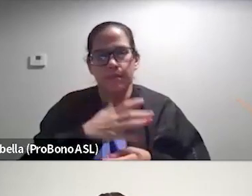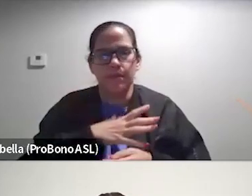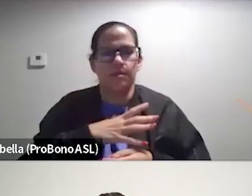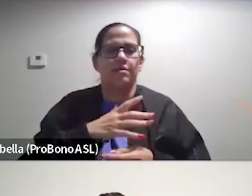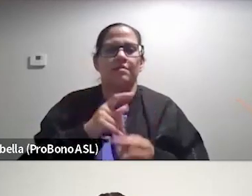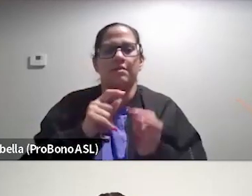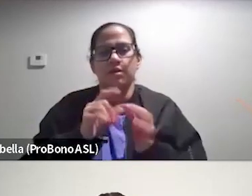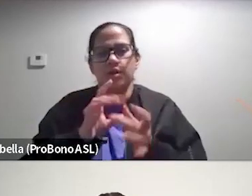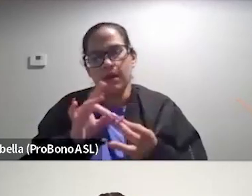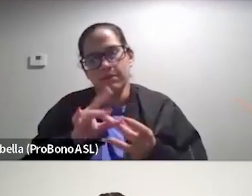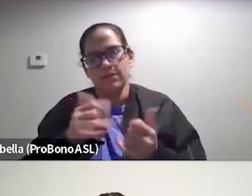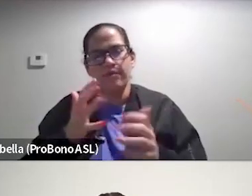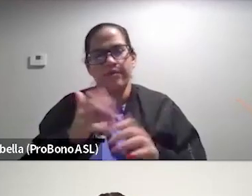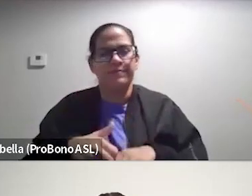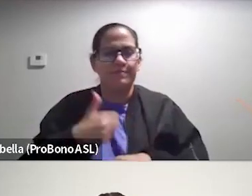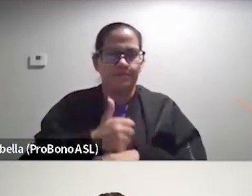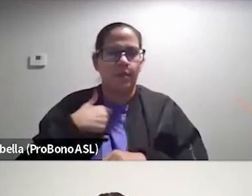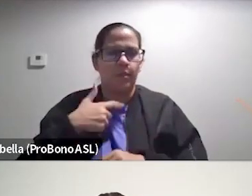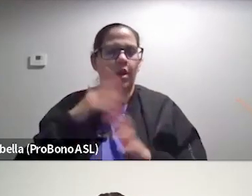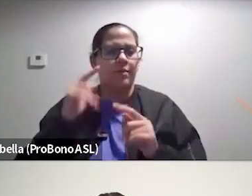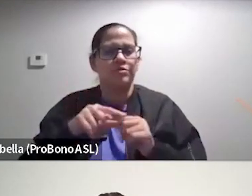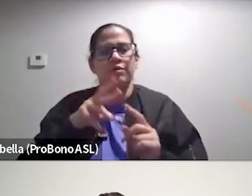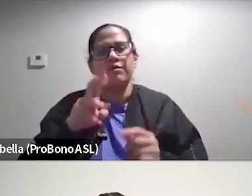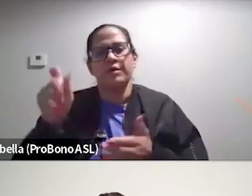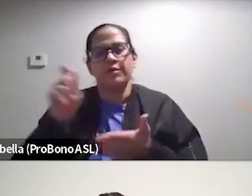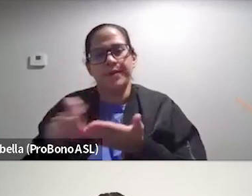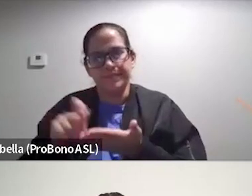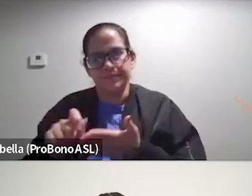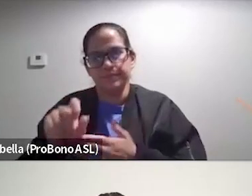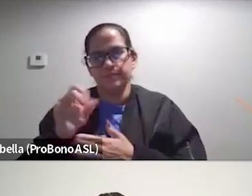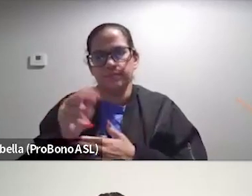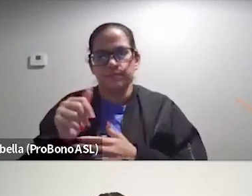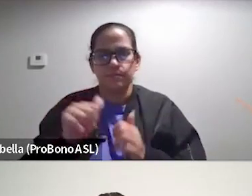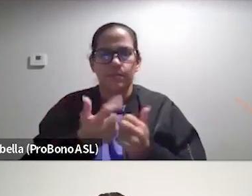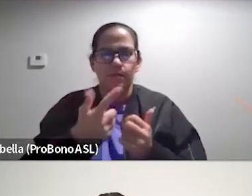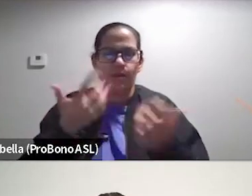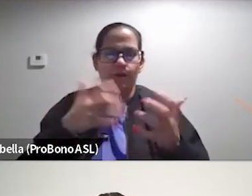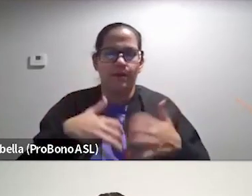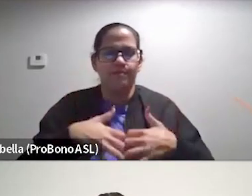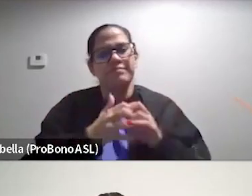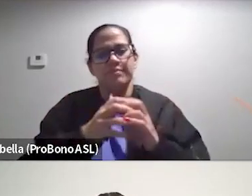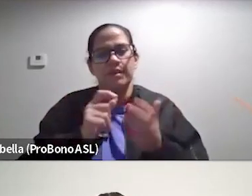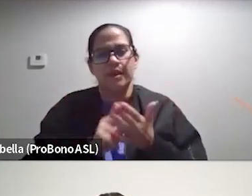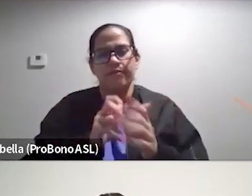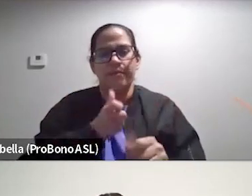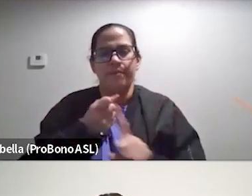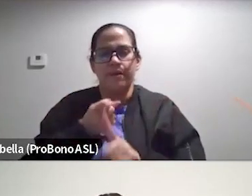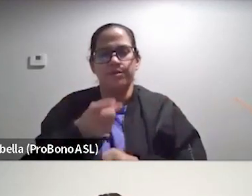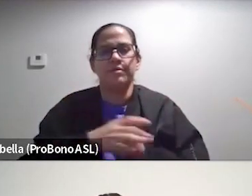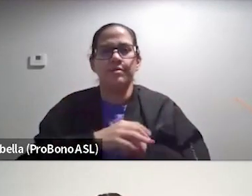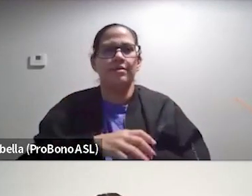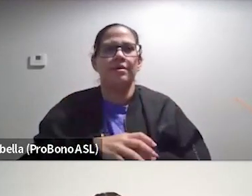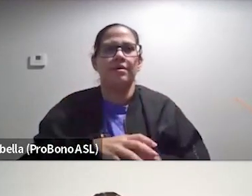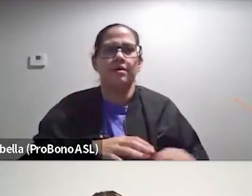narratives that exist already that we, we hope to rewrite. Um, Shana, how have the existing narratives impacted you? Hmm.